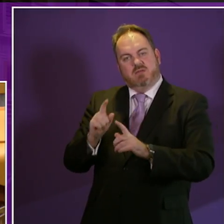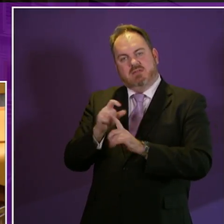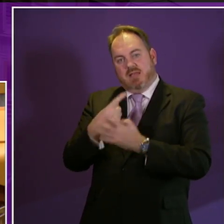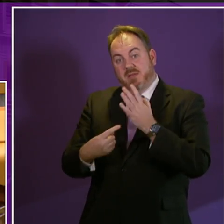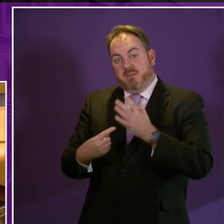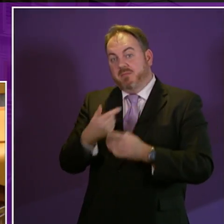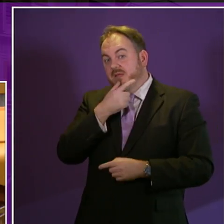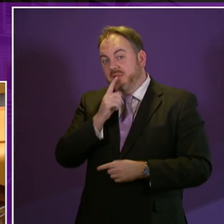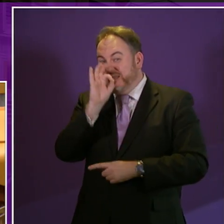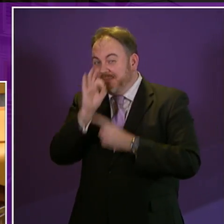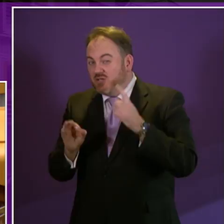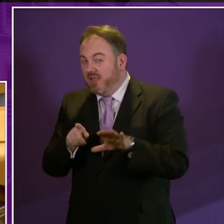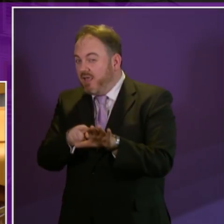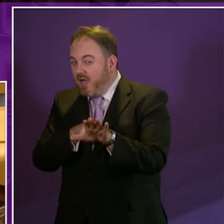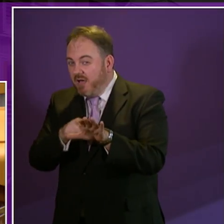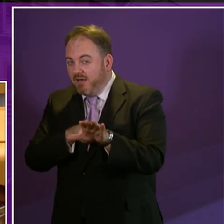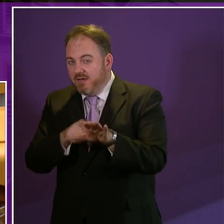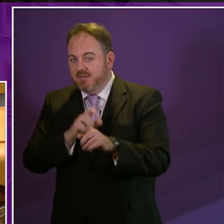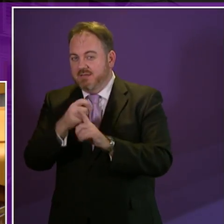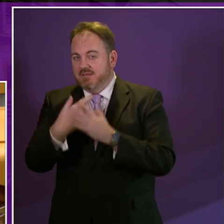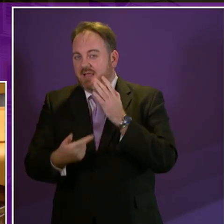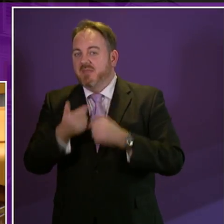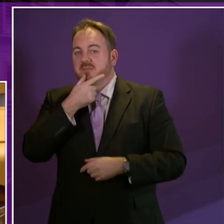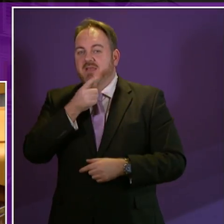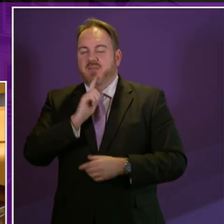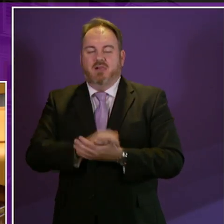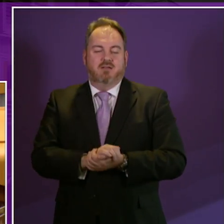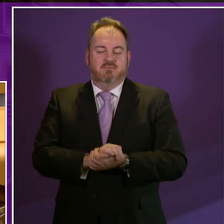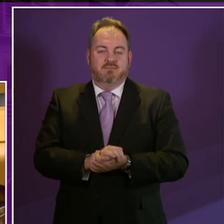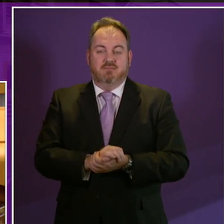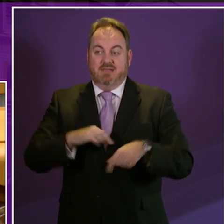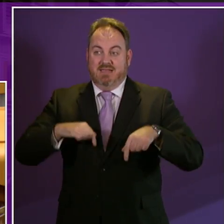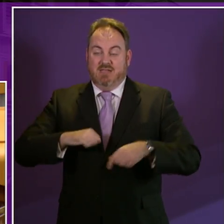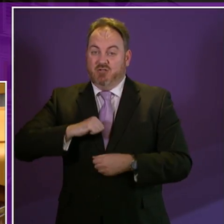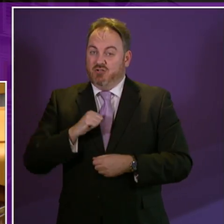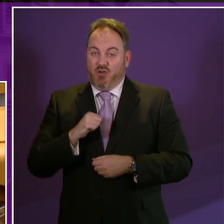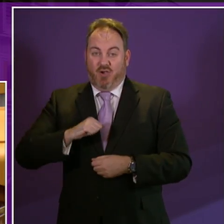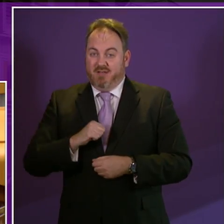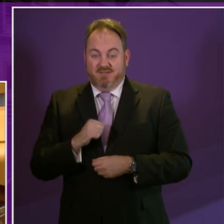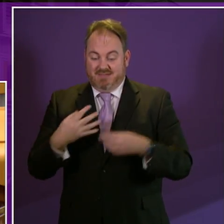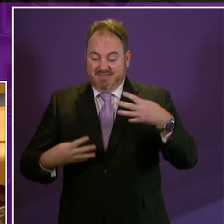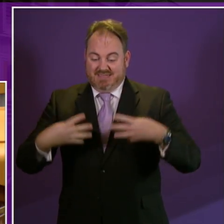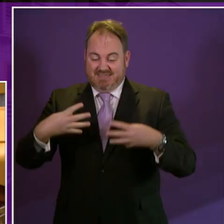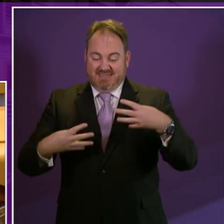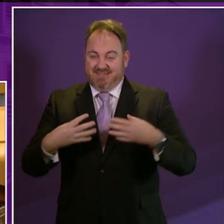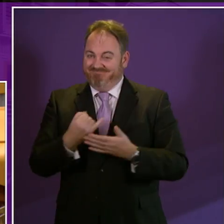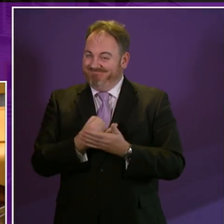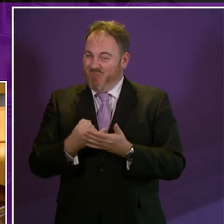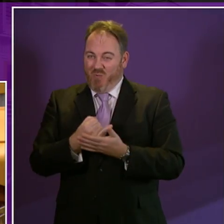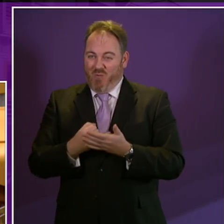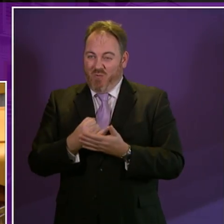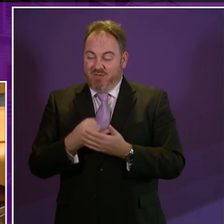people, especially as our record here in Scotland isn't particularly good. Since